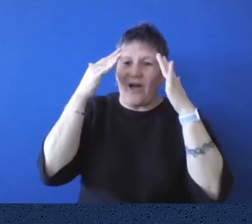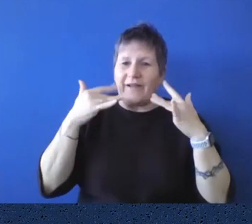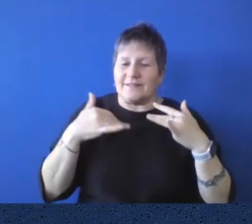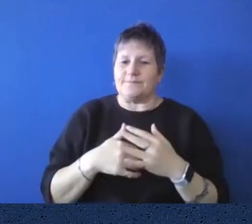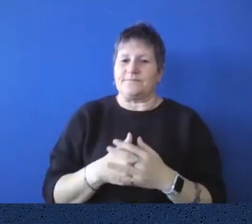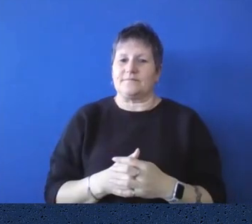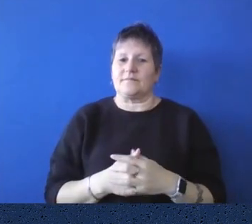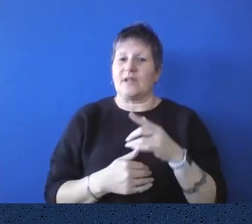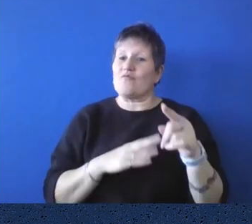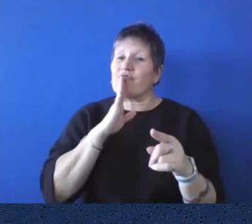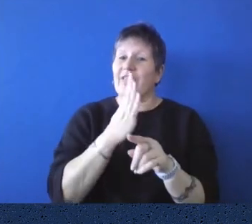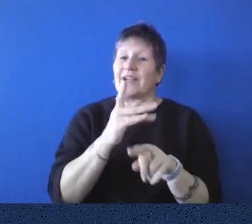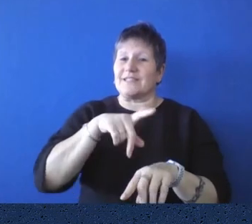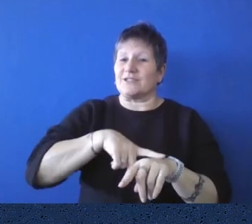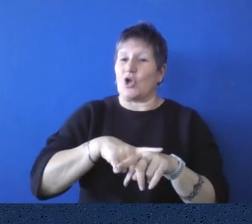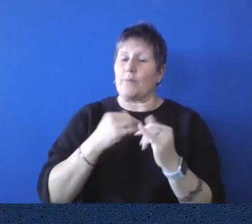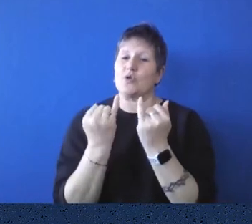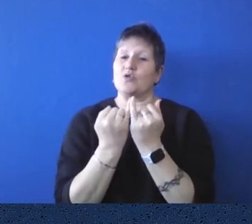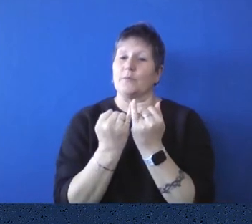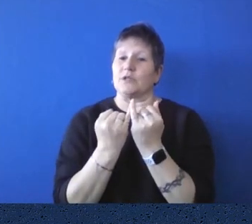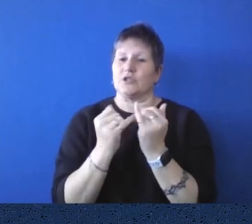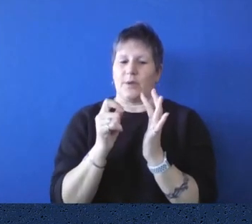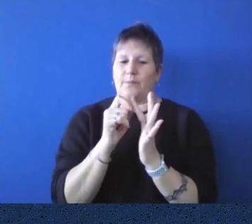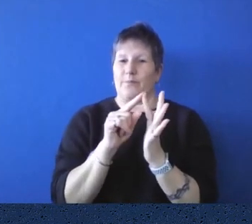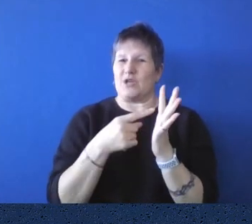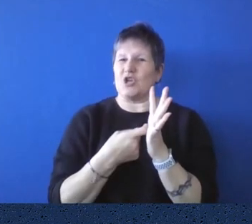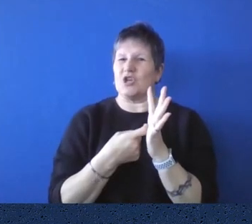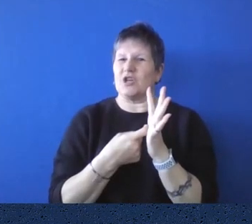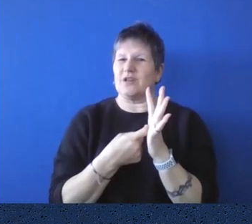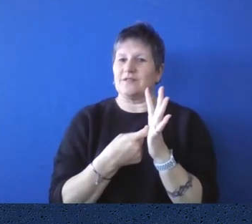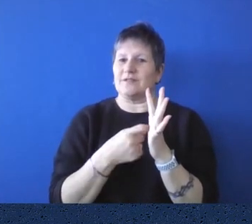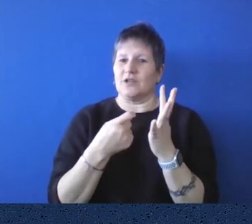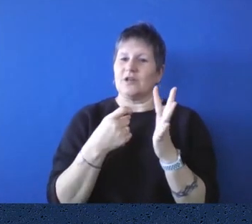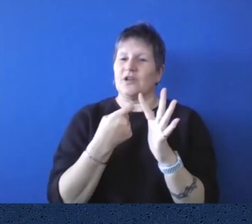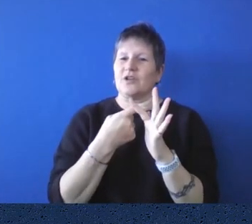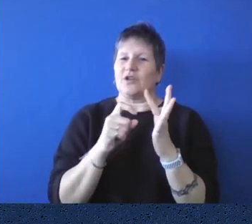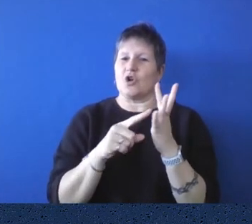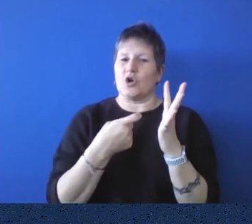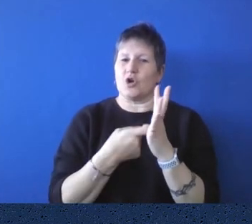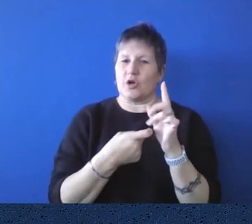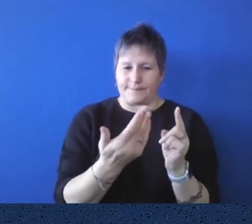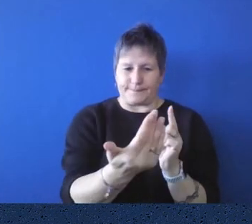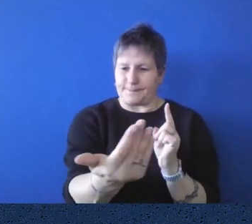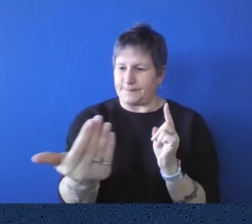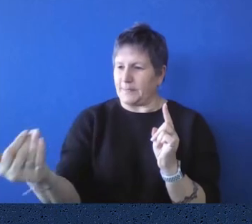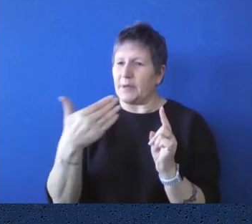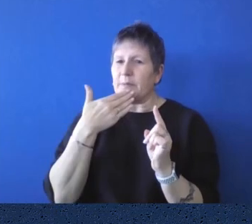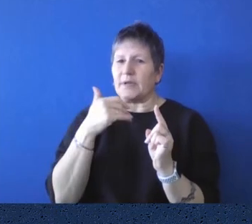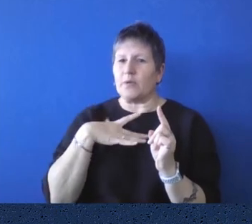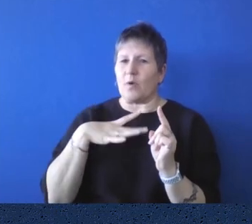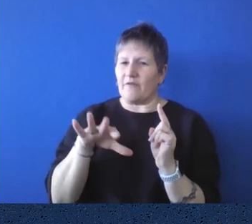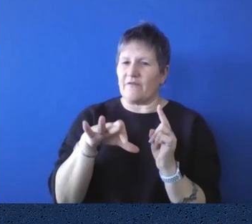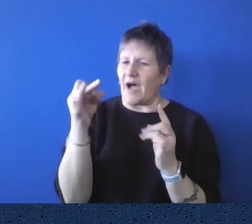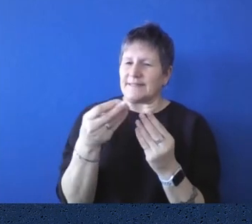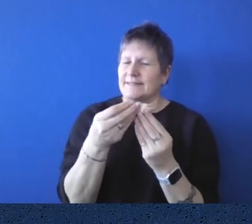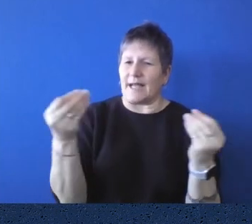by, again, Peter Kerr. He was calling for artists to, um, put in something that would flank the front steps of parliament house. And the